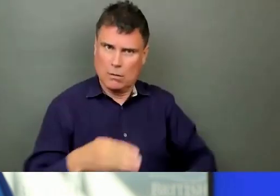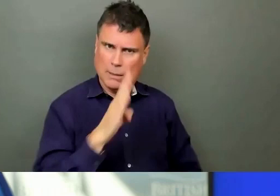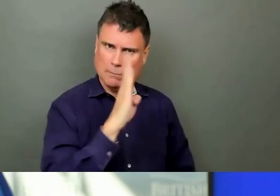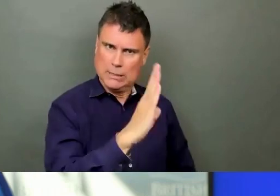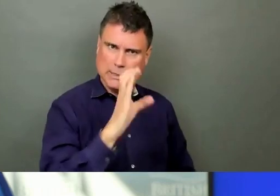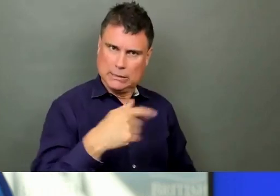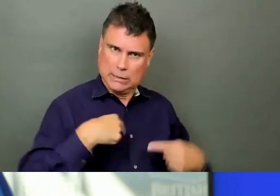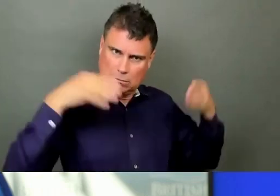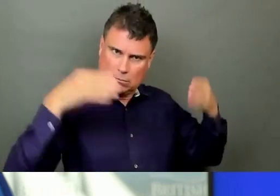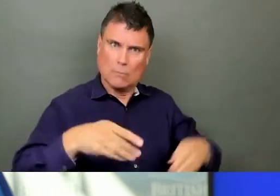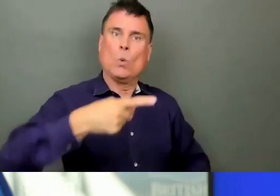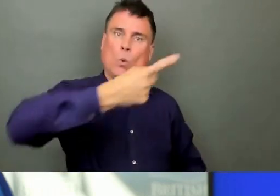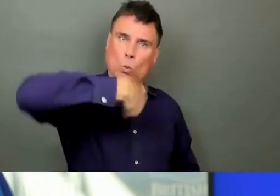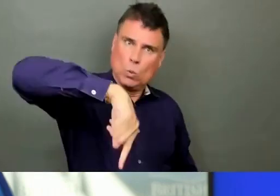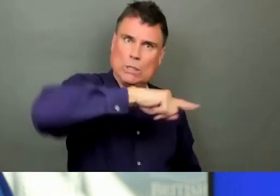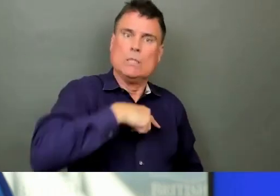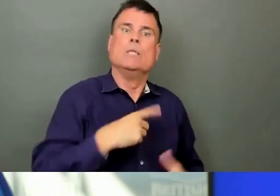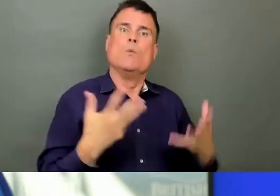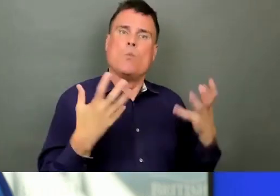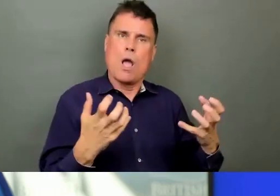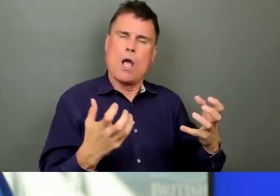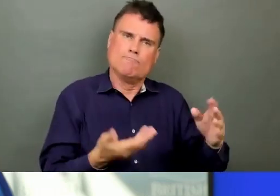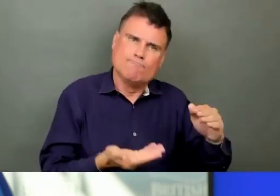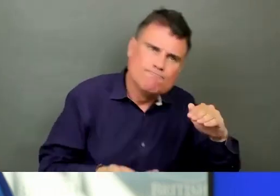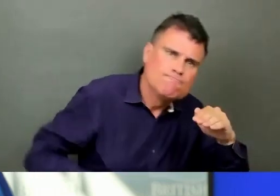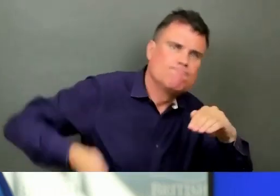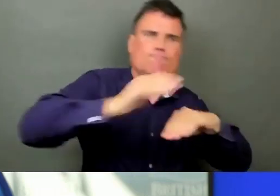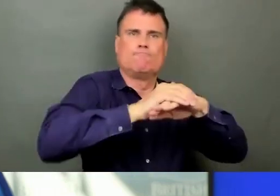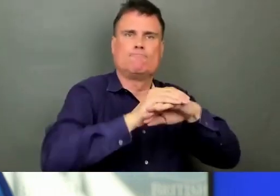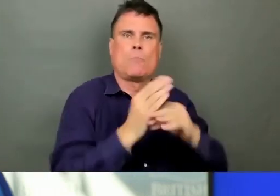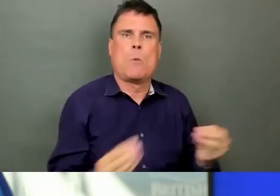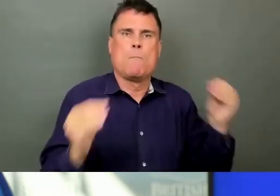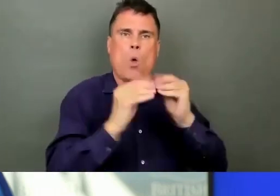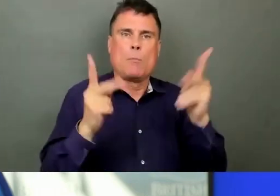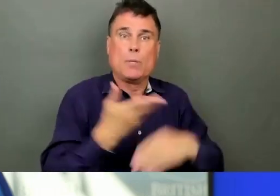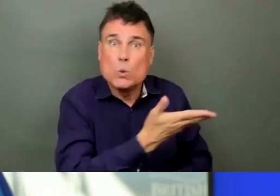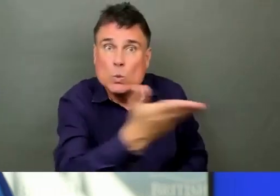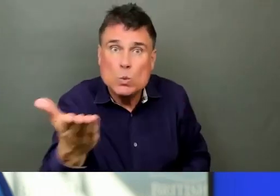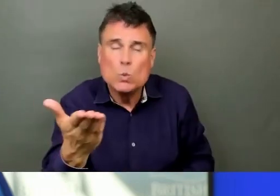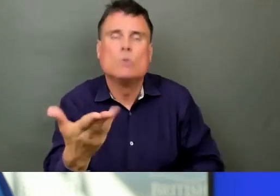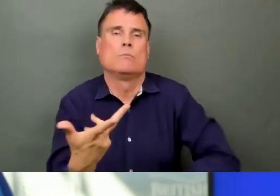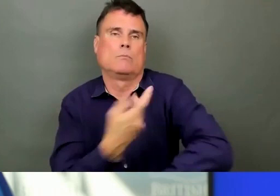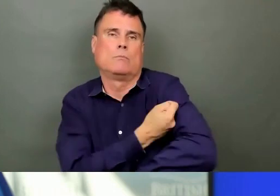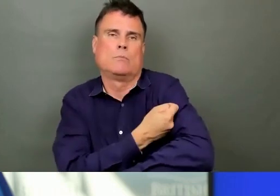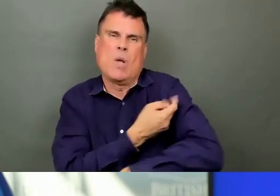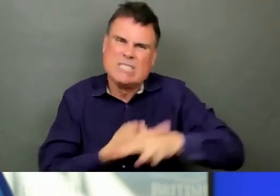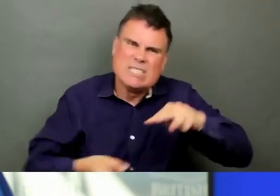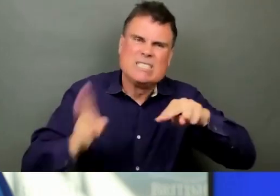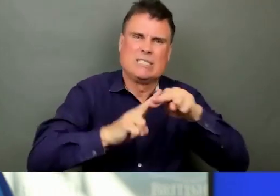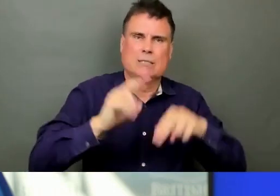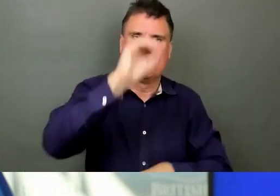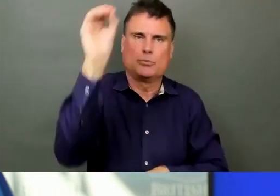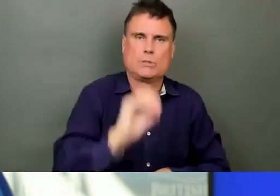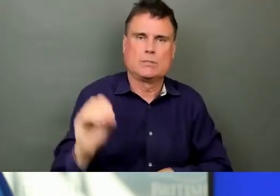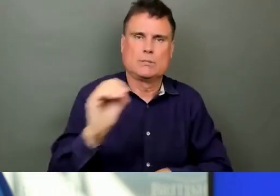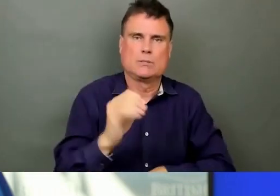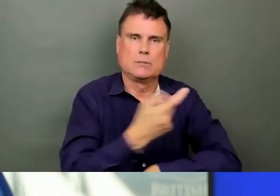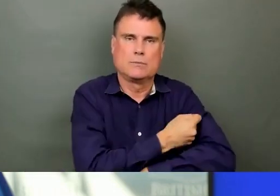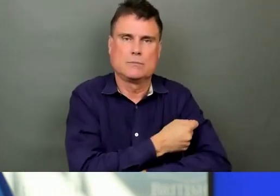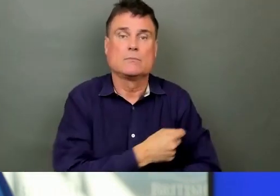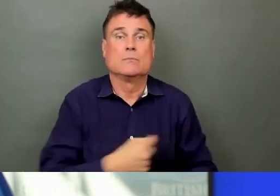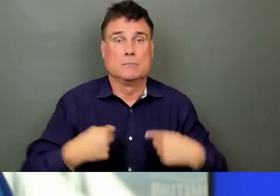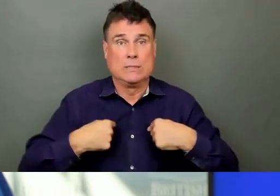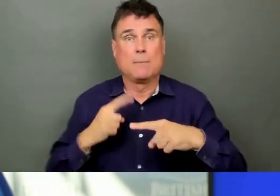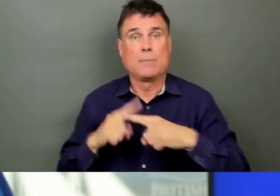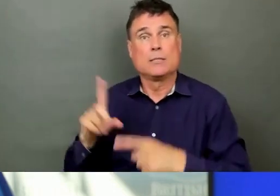the night before, Dr. Henry and I did four telephone town hall meetings answering questions of many people who are still have questions about